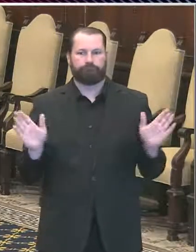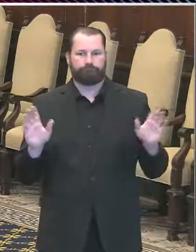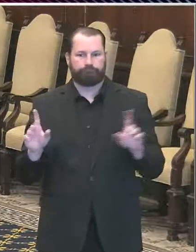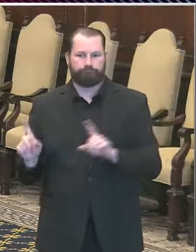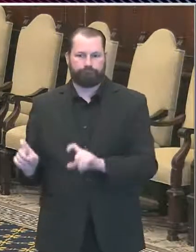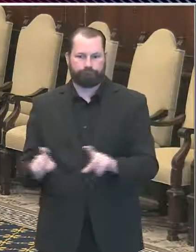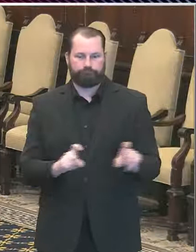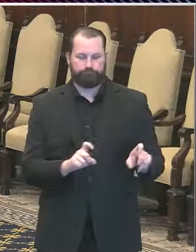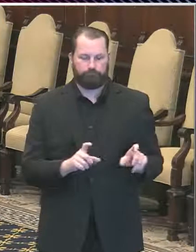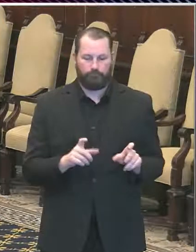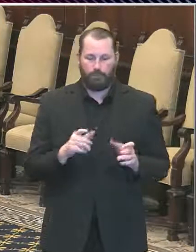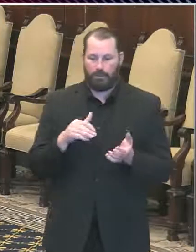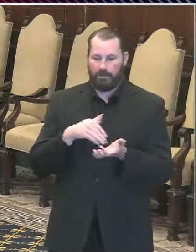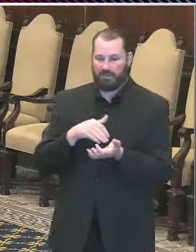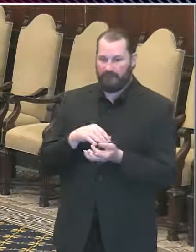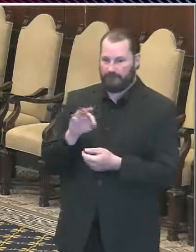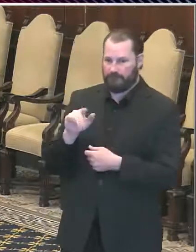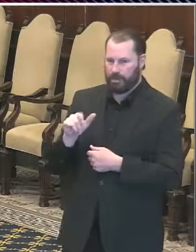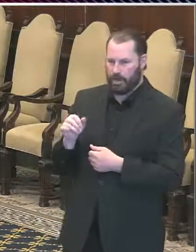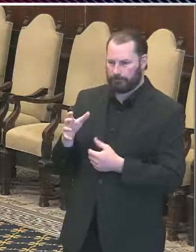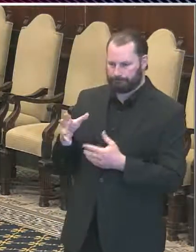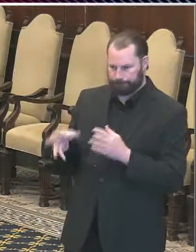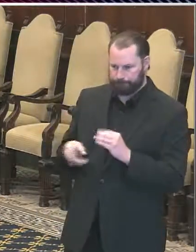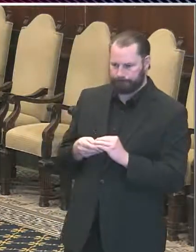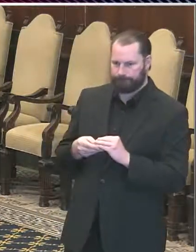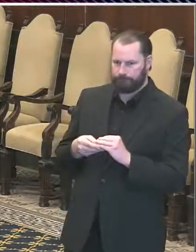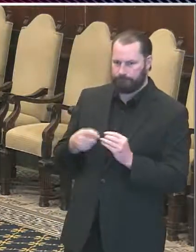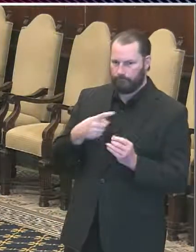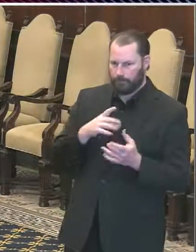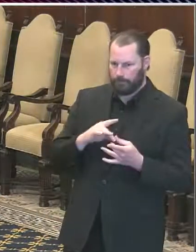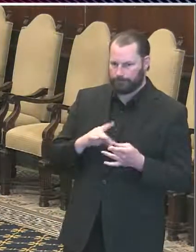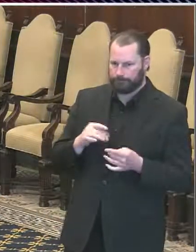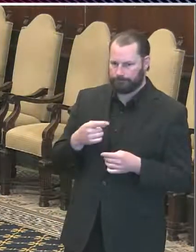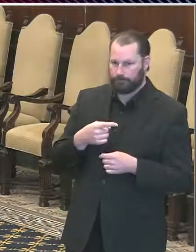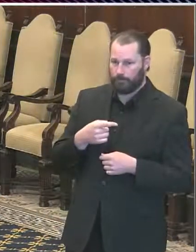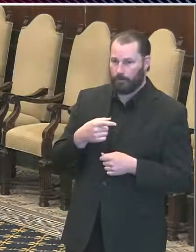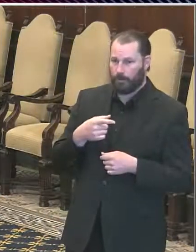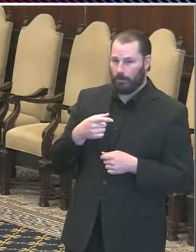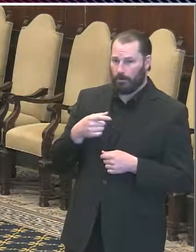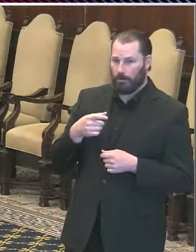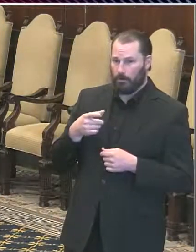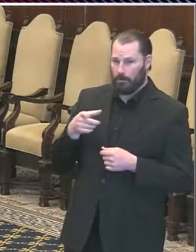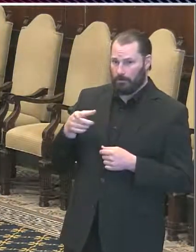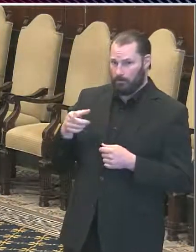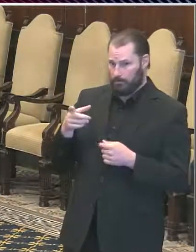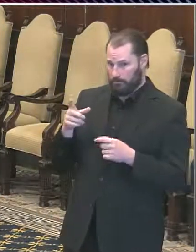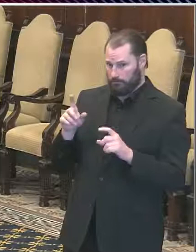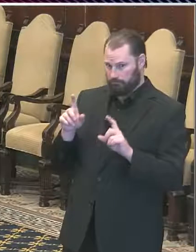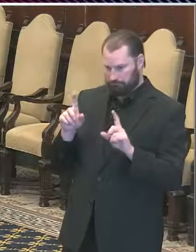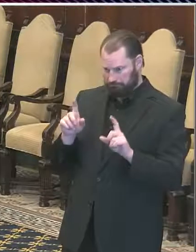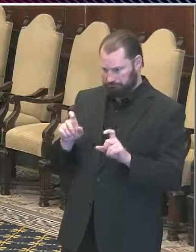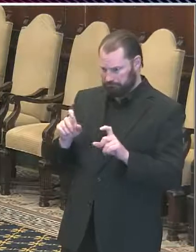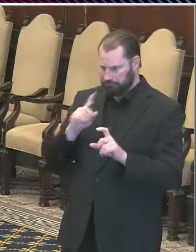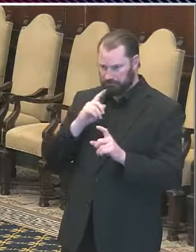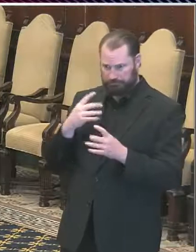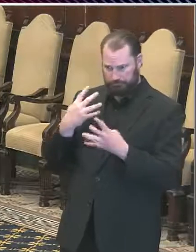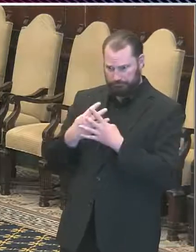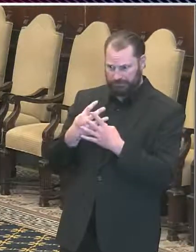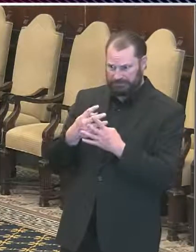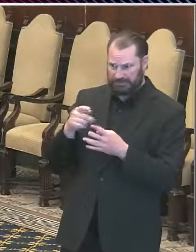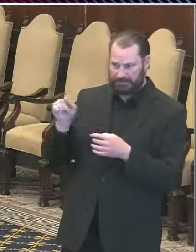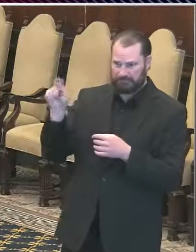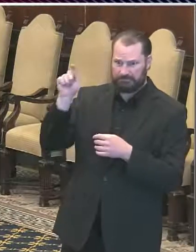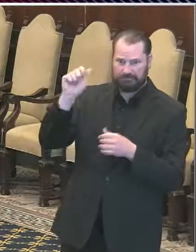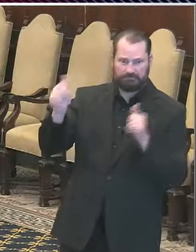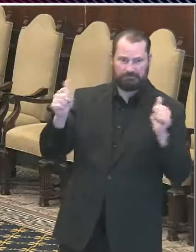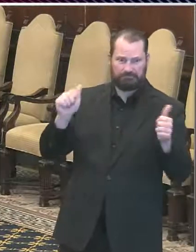emphasize what the mayor said earlier, the efforts that the prison has made to contain the outbreak appear very much to be succeeding. So it was, I don't know,